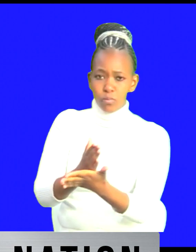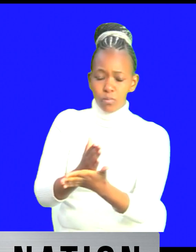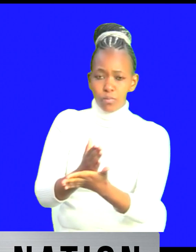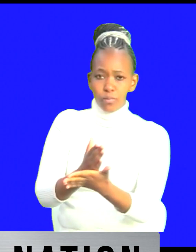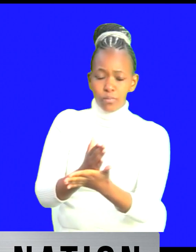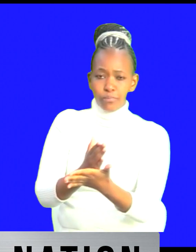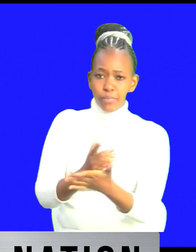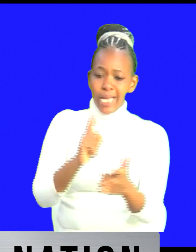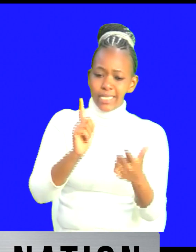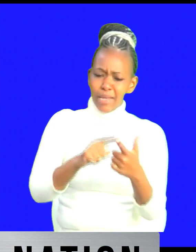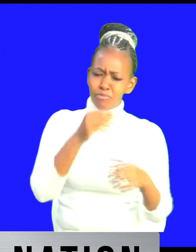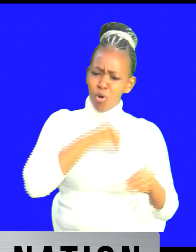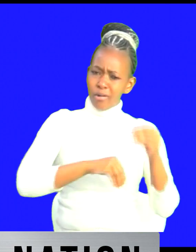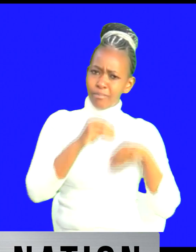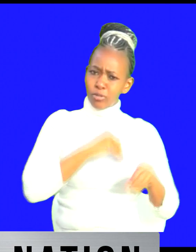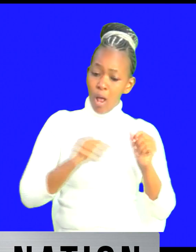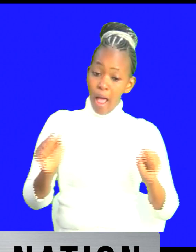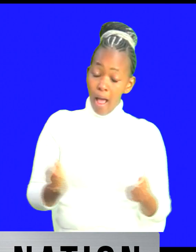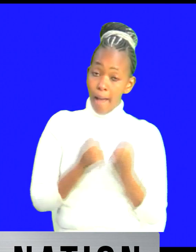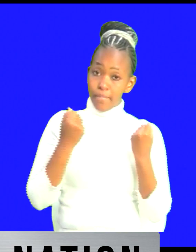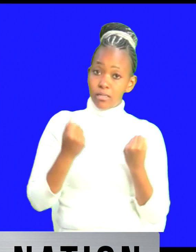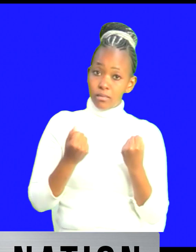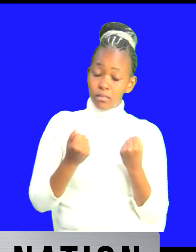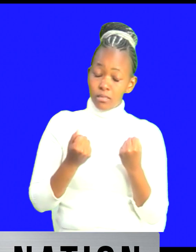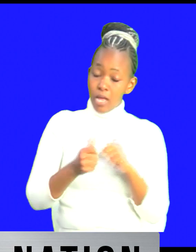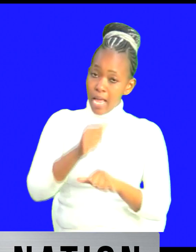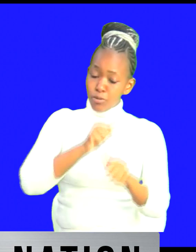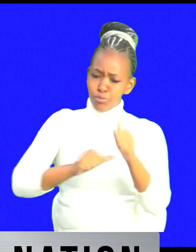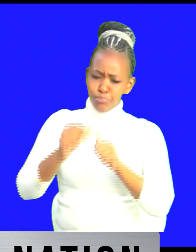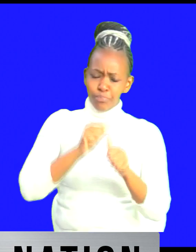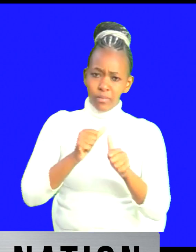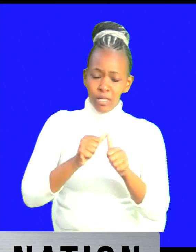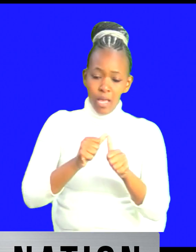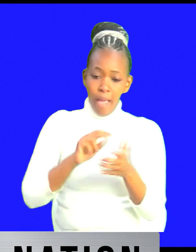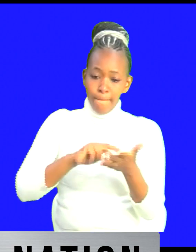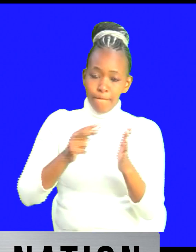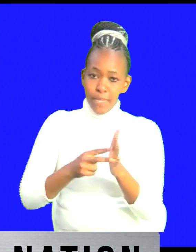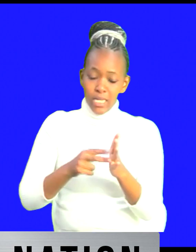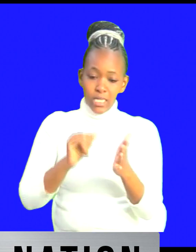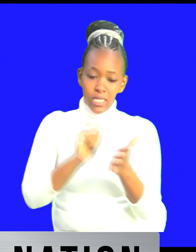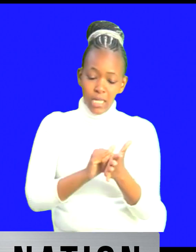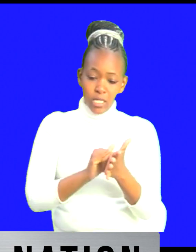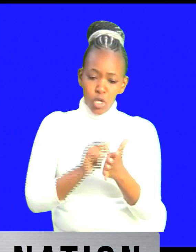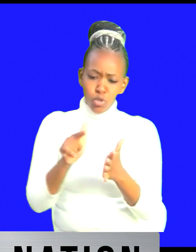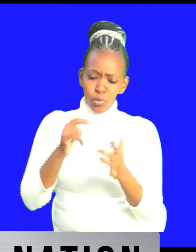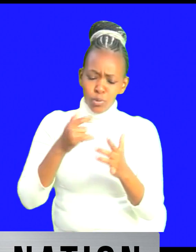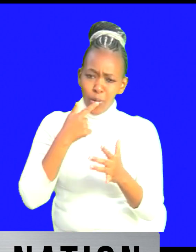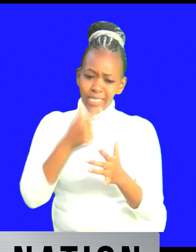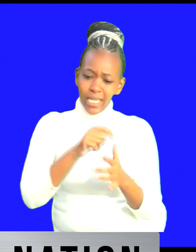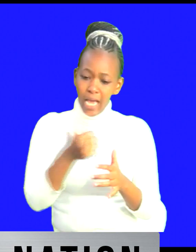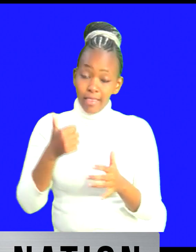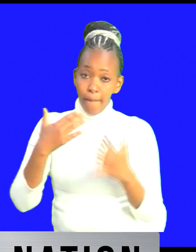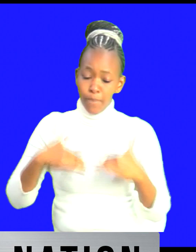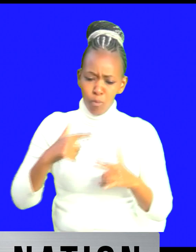when corruption happens and you act on it you are showing the others not to continue trying to think these things